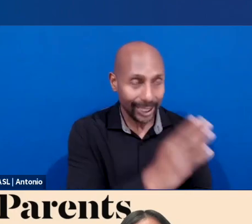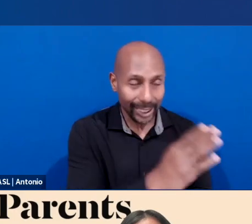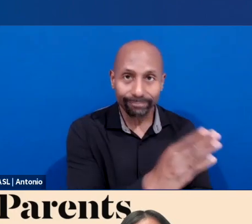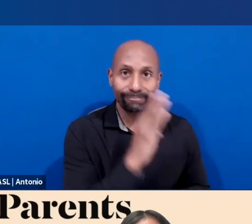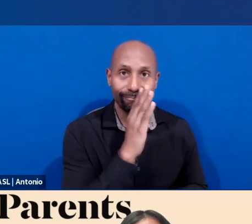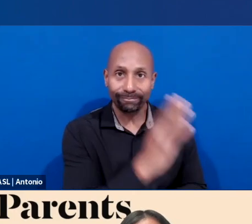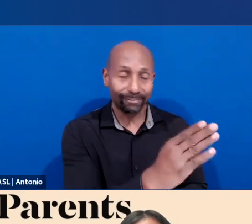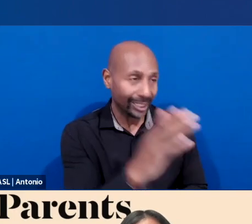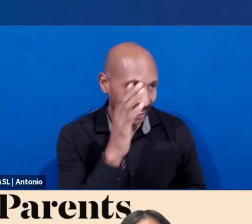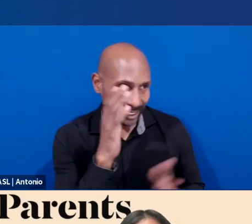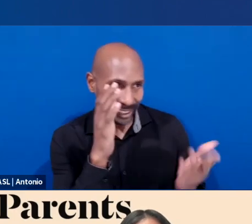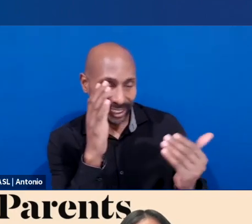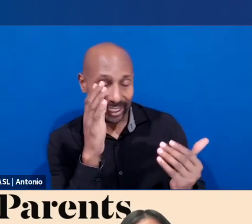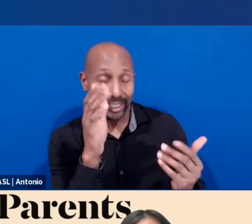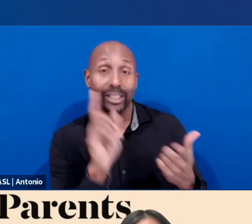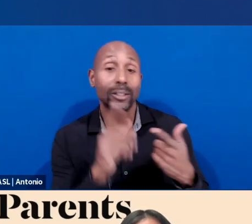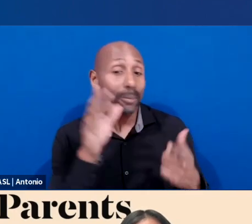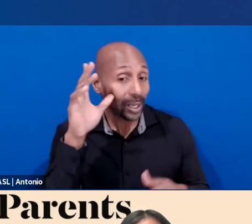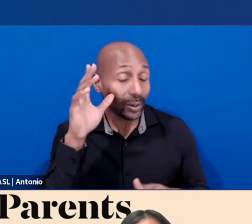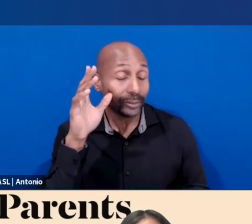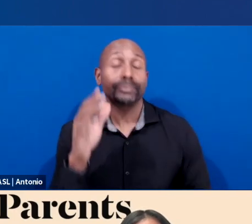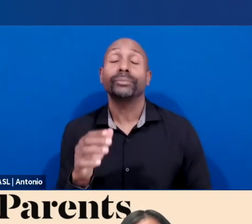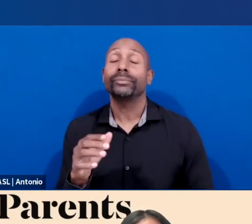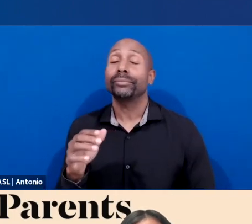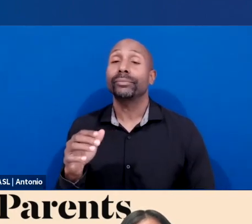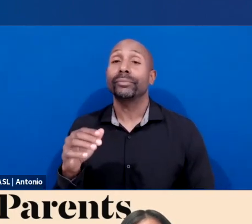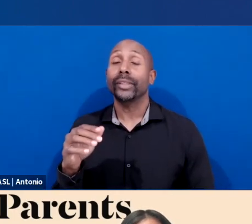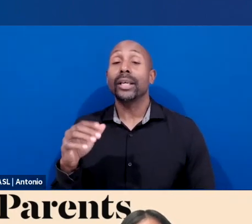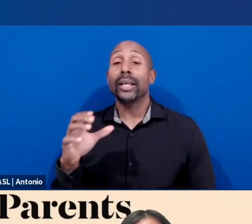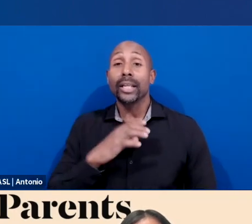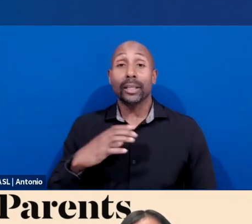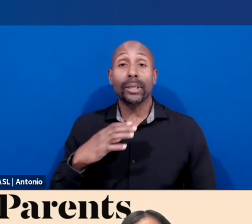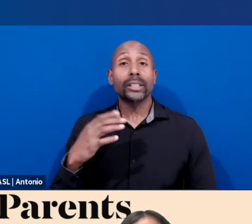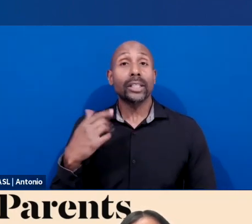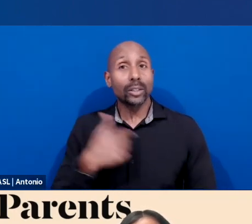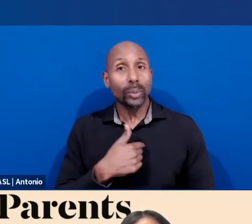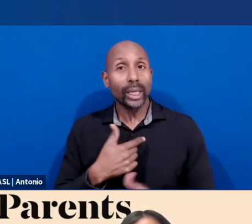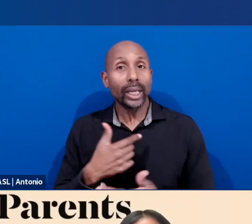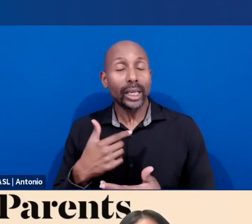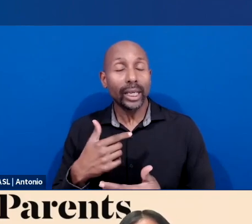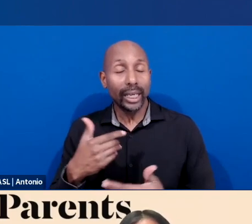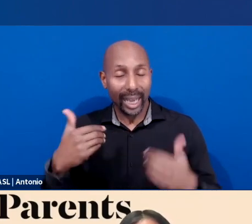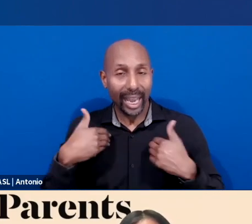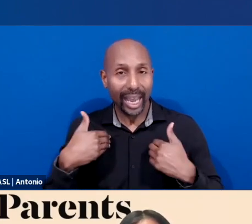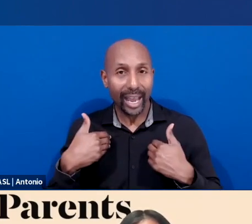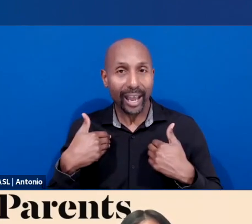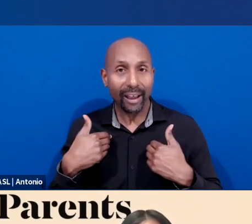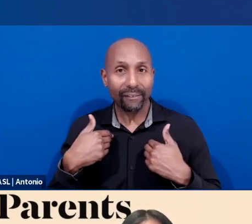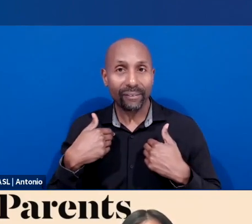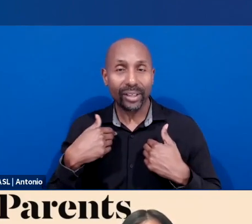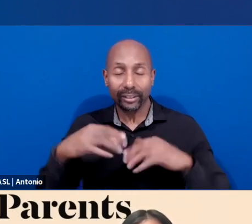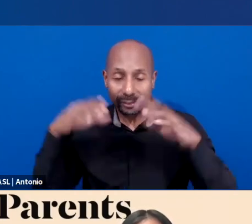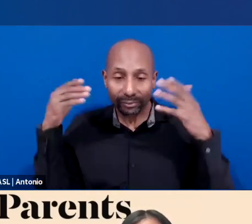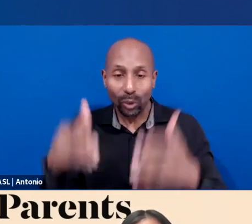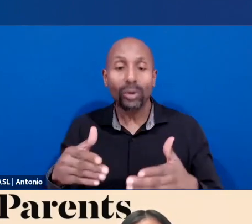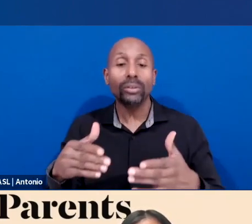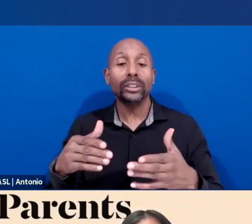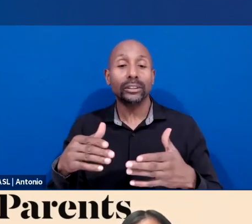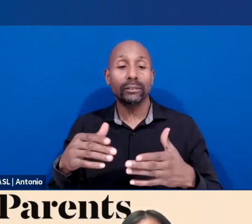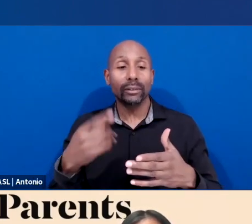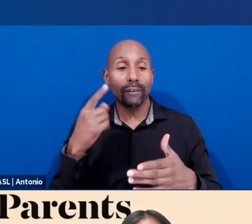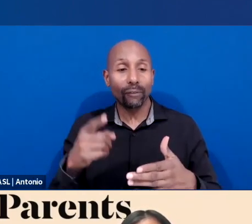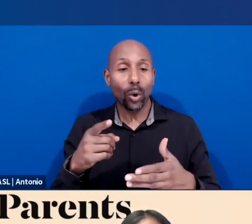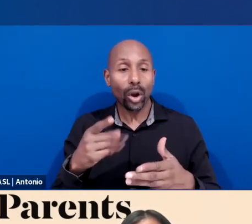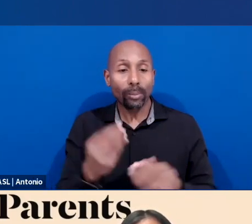unprecedented funds in education. And family engagement is funded through several of these programs, including our statewide